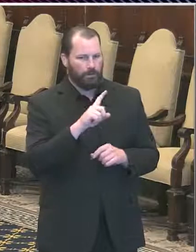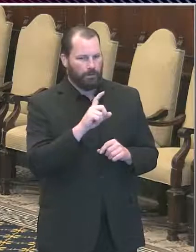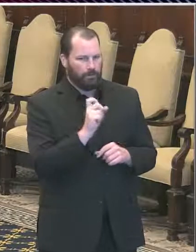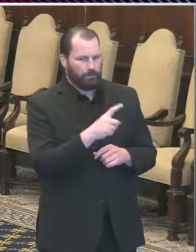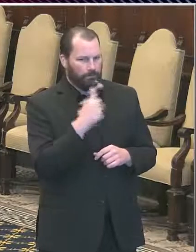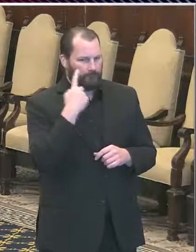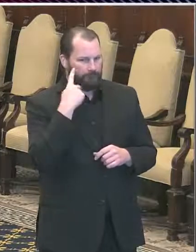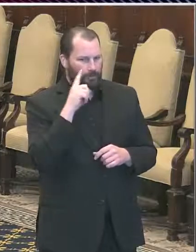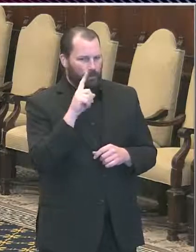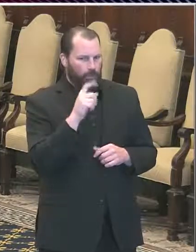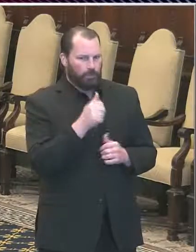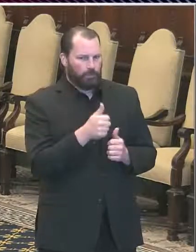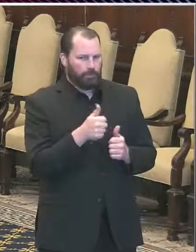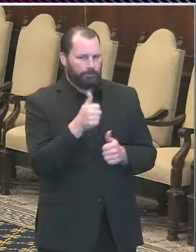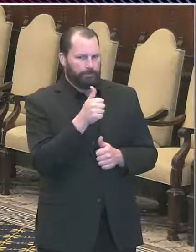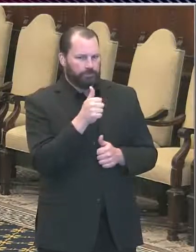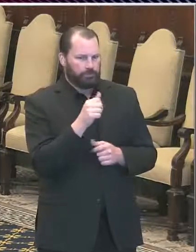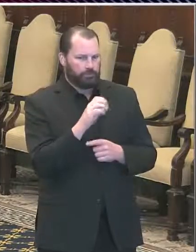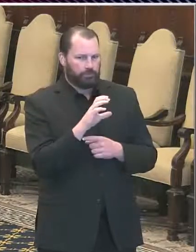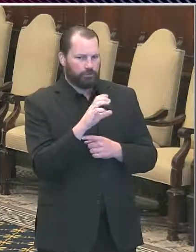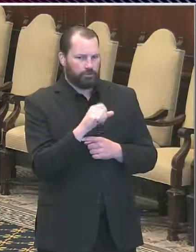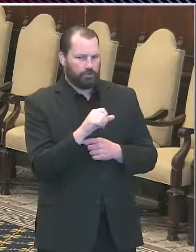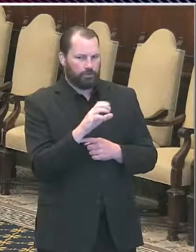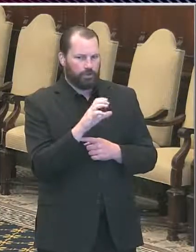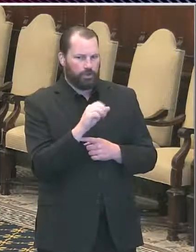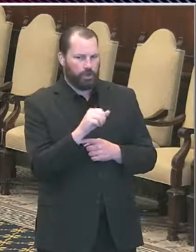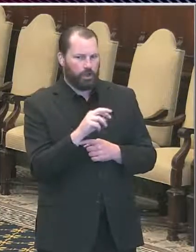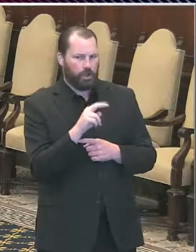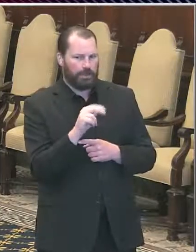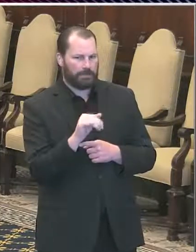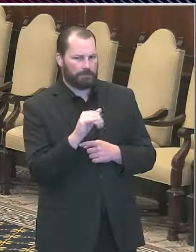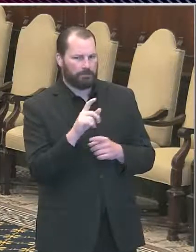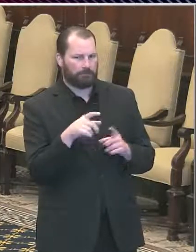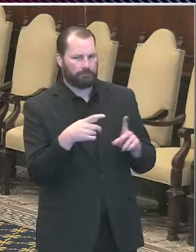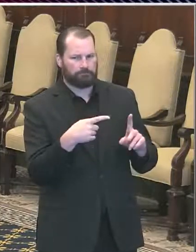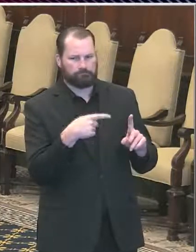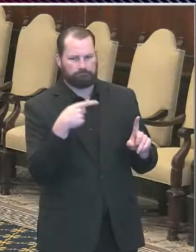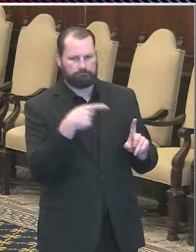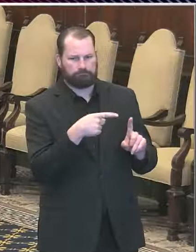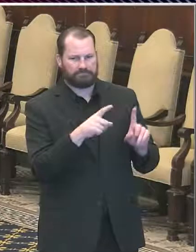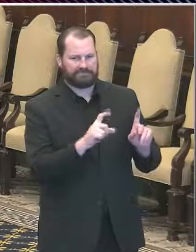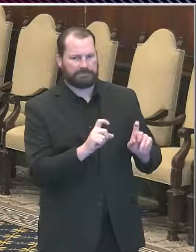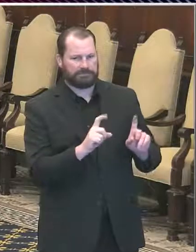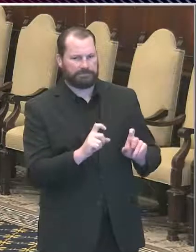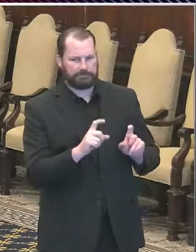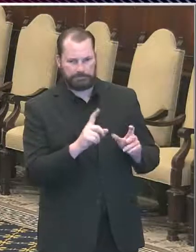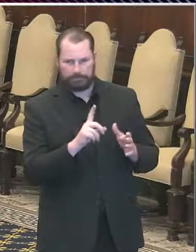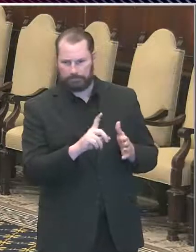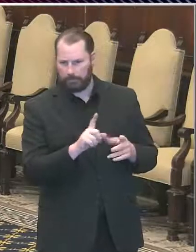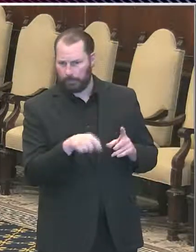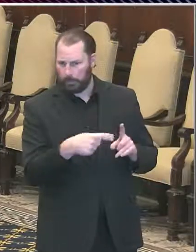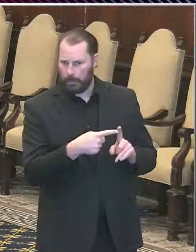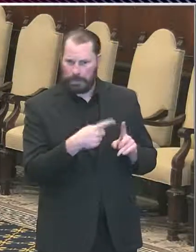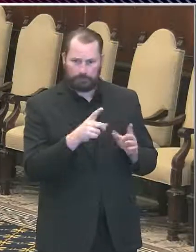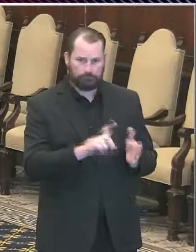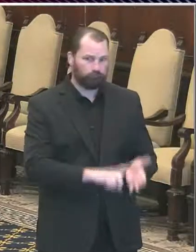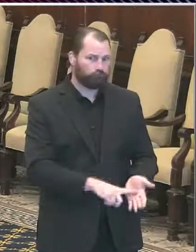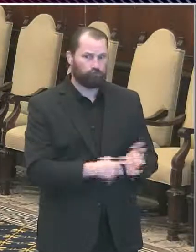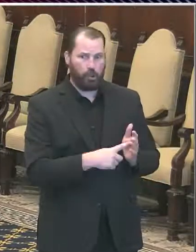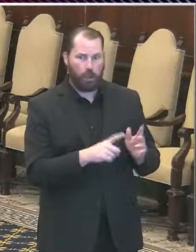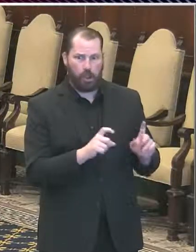about the testing. When will the process begin? How long will it take? And how will the results be released?